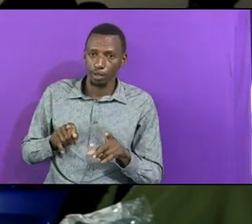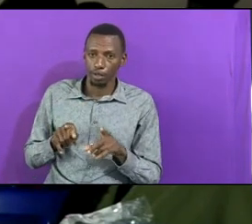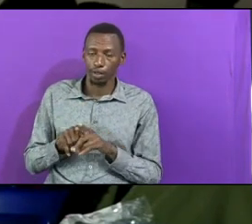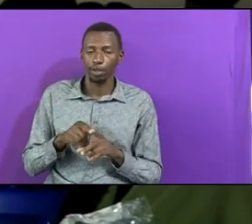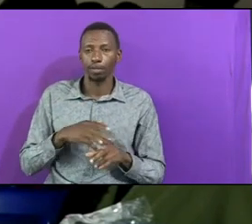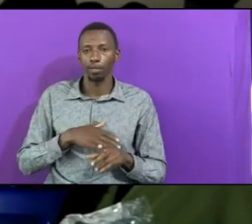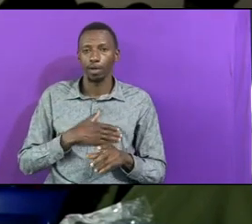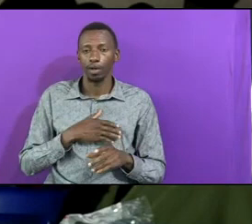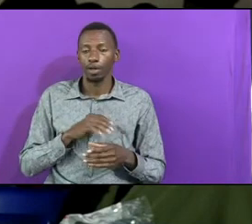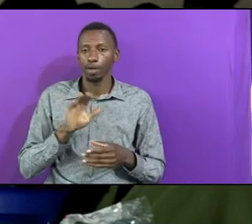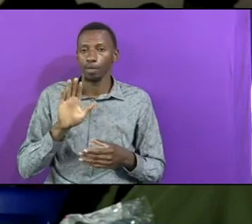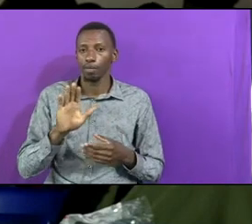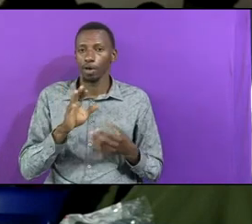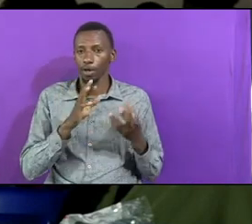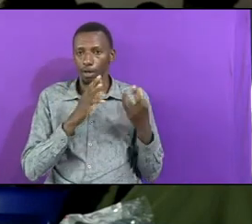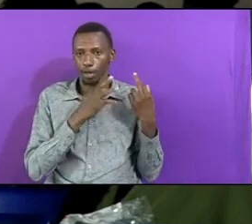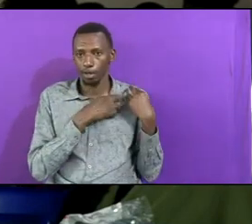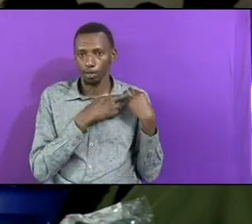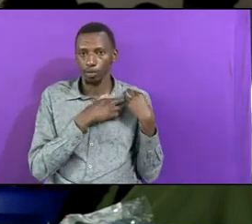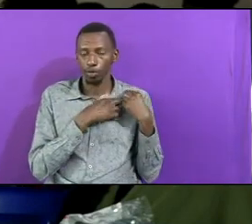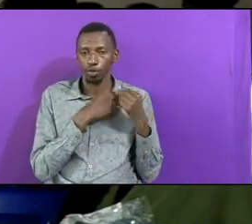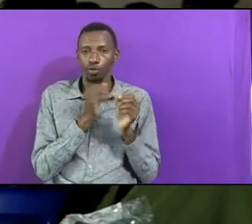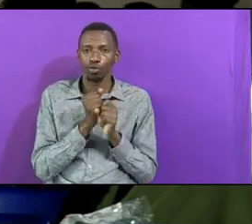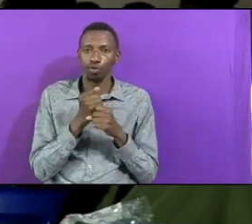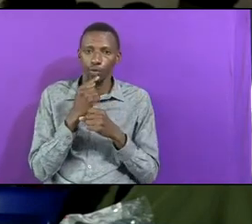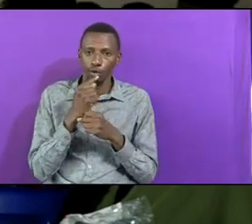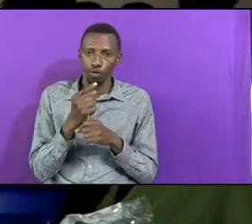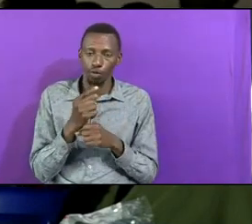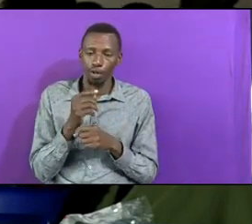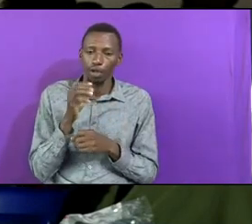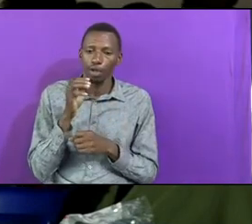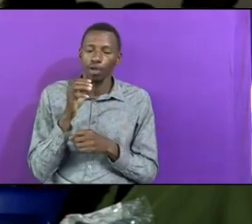To Make Sure That There Is No Position In